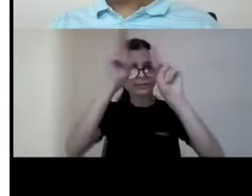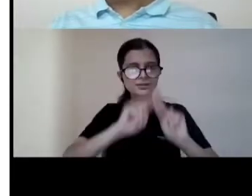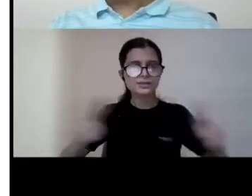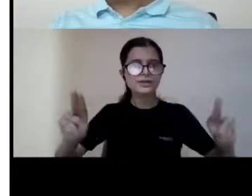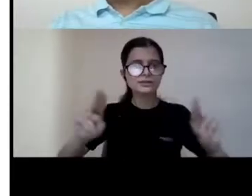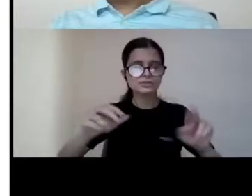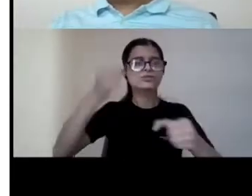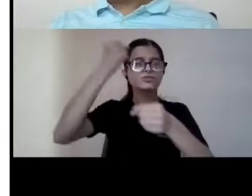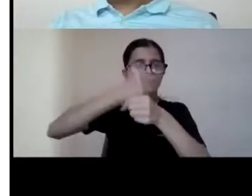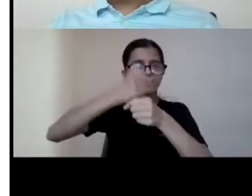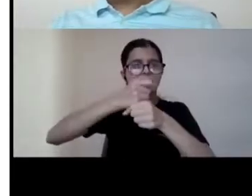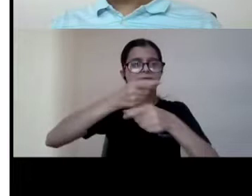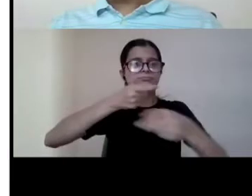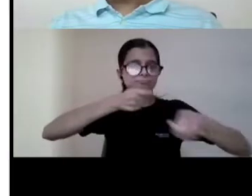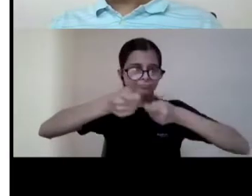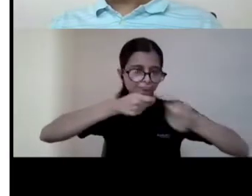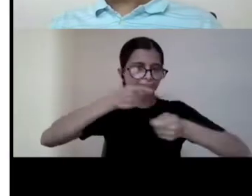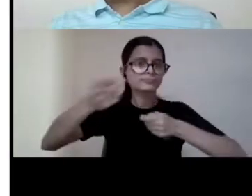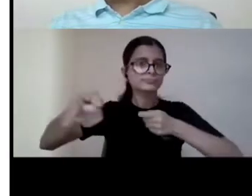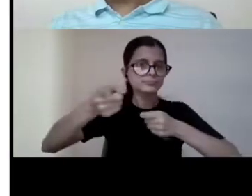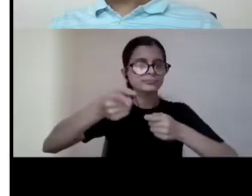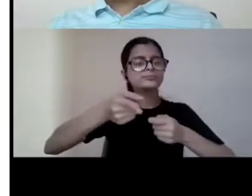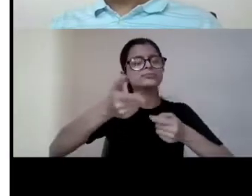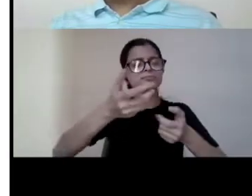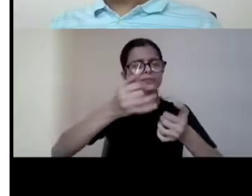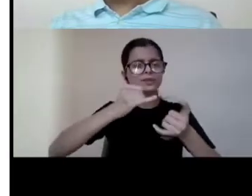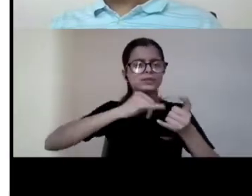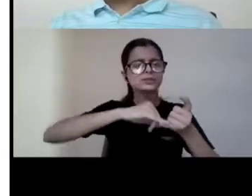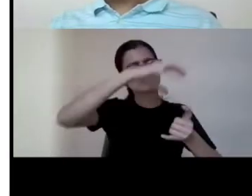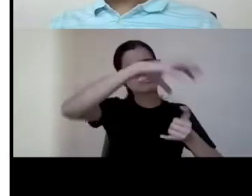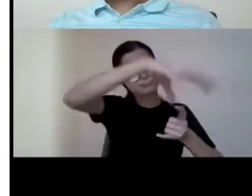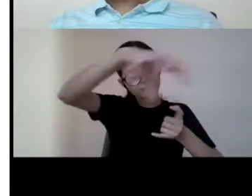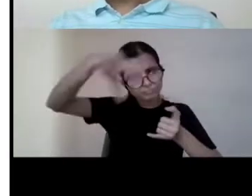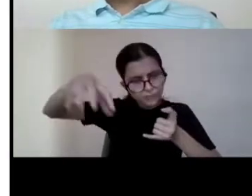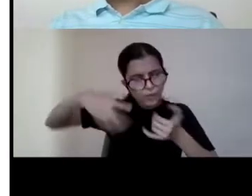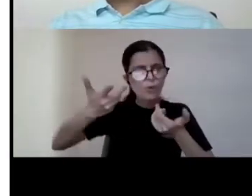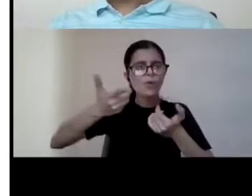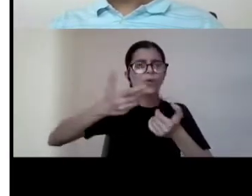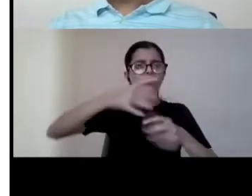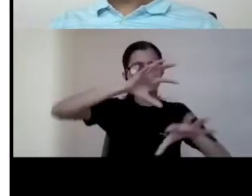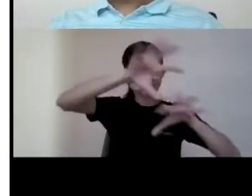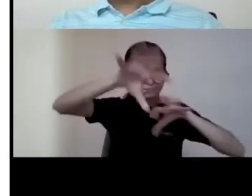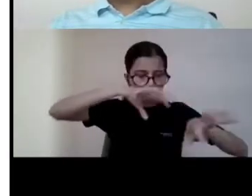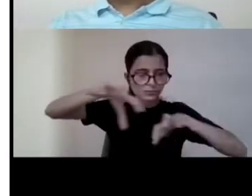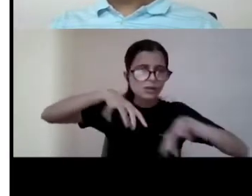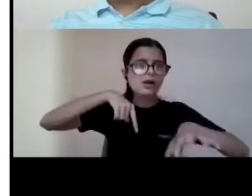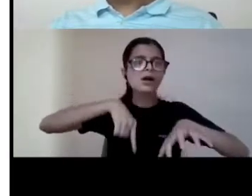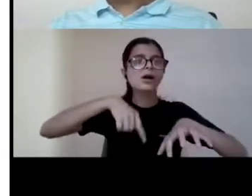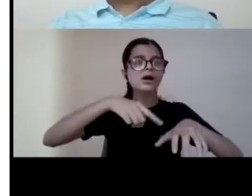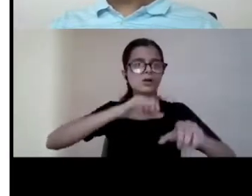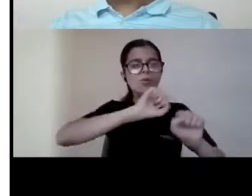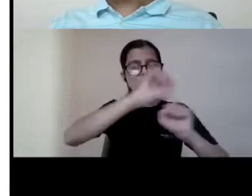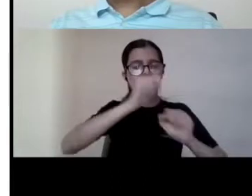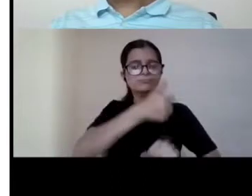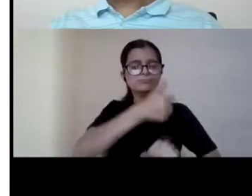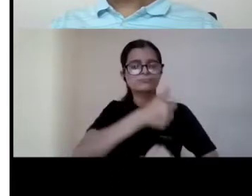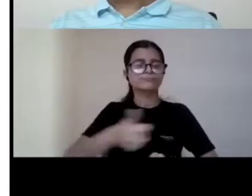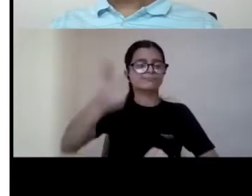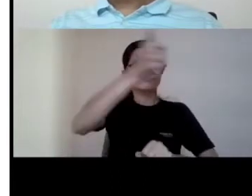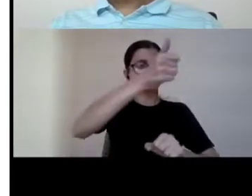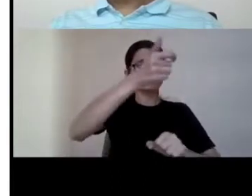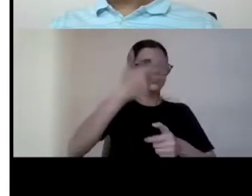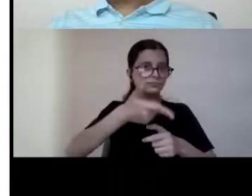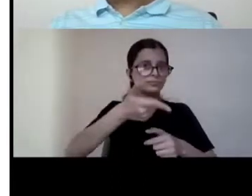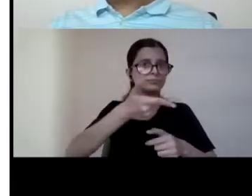government and and each member state each country actually sends its representatives to this uh